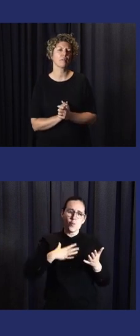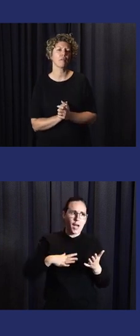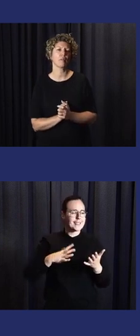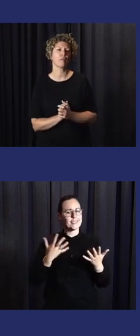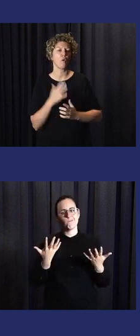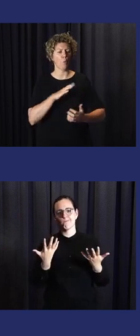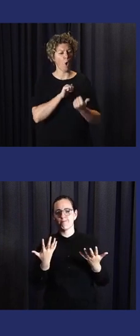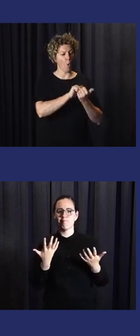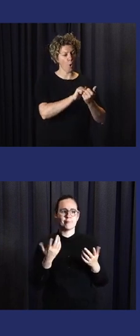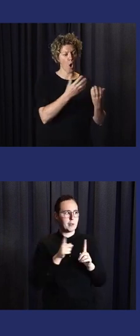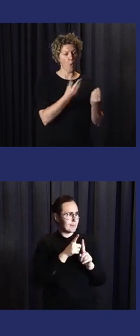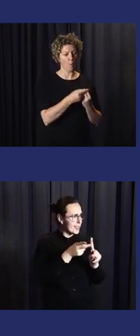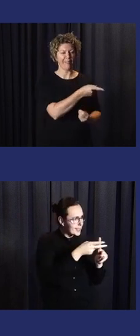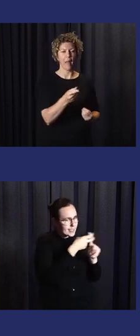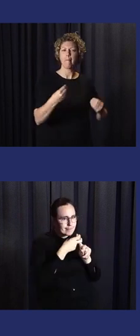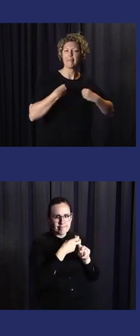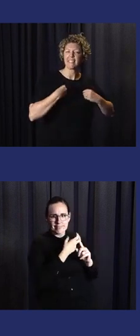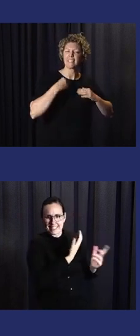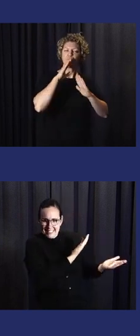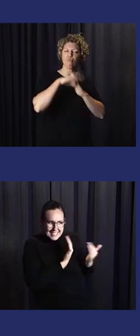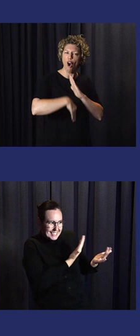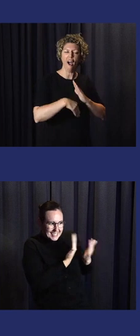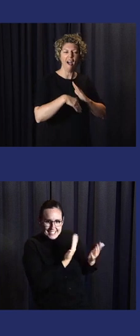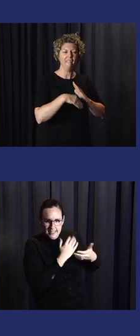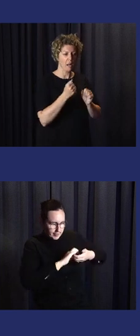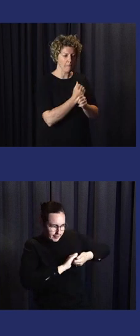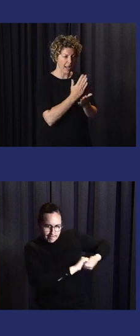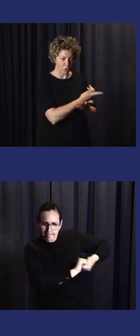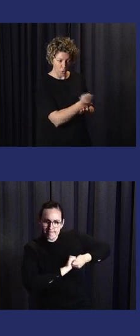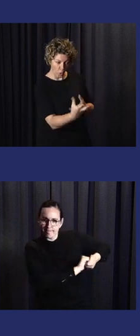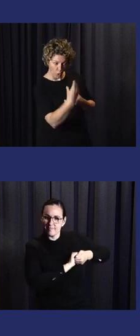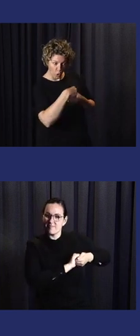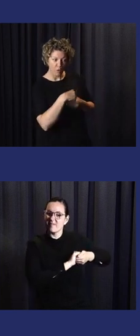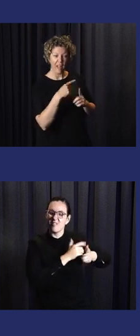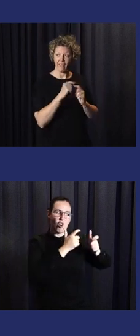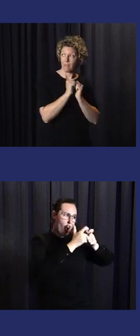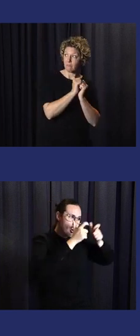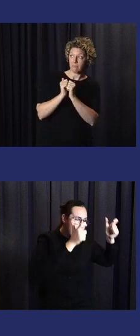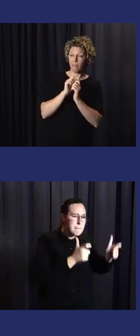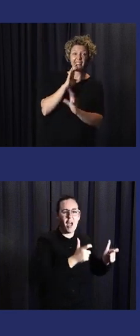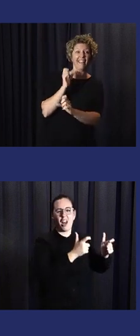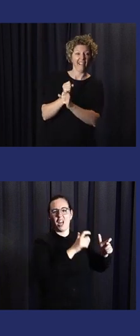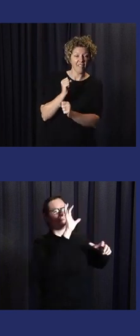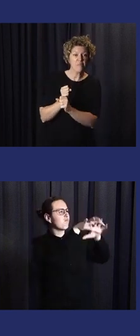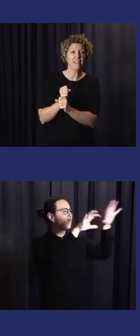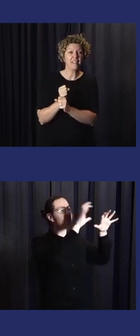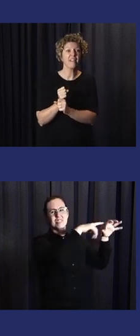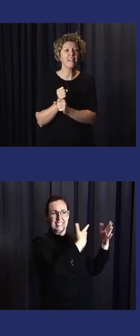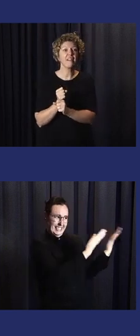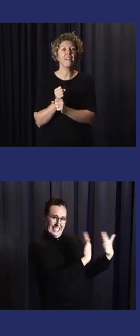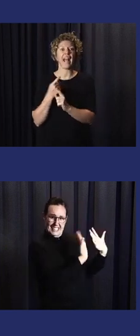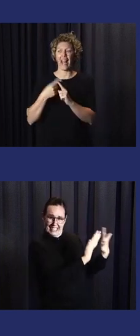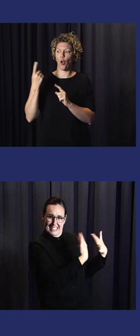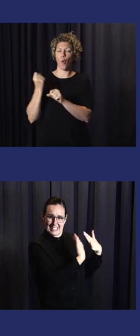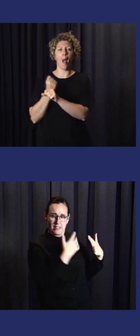our best to, how to say, to work with the enterprise and private sector. And we